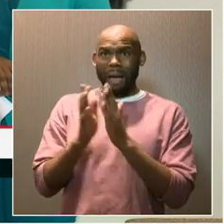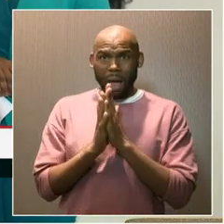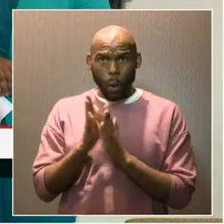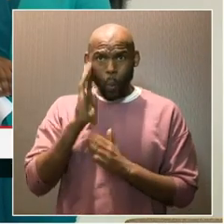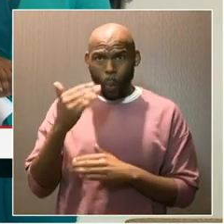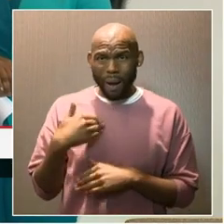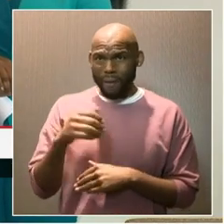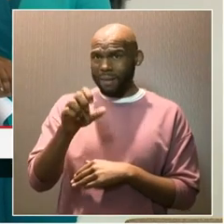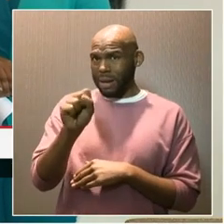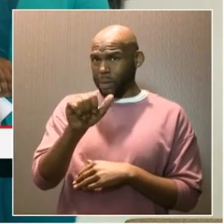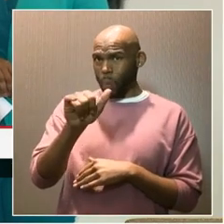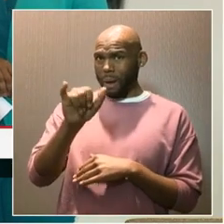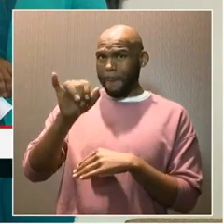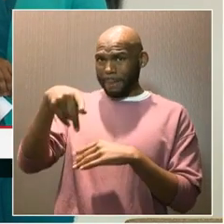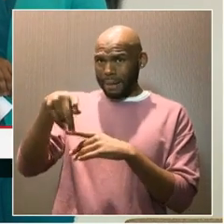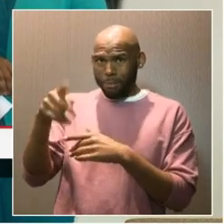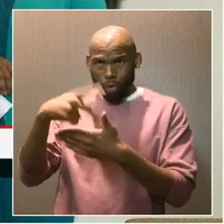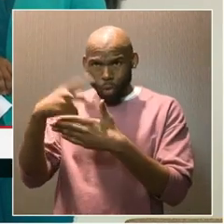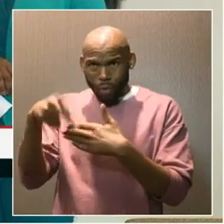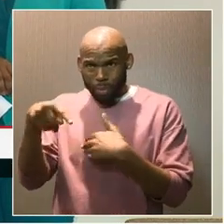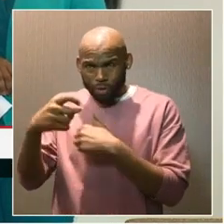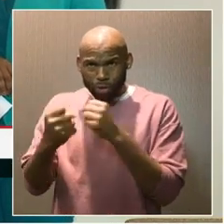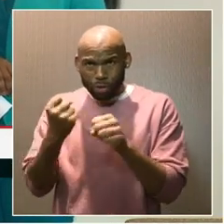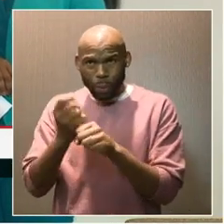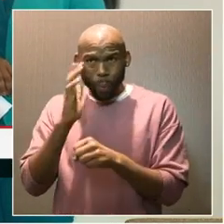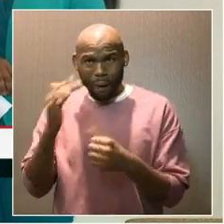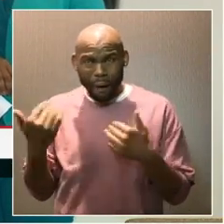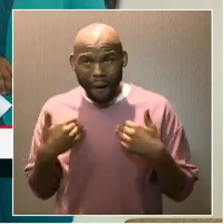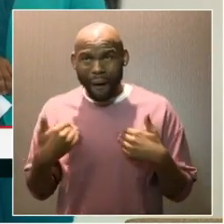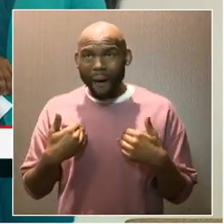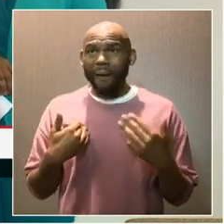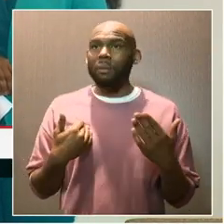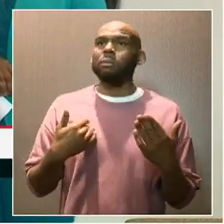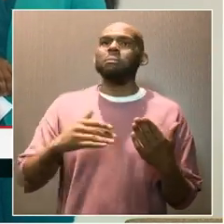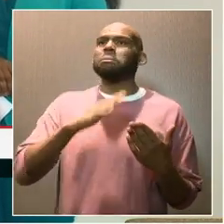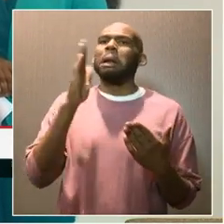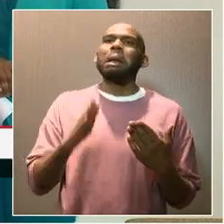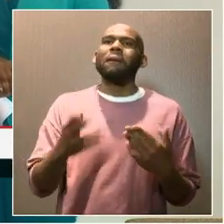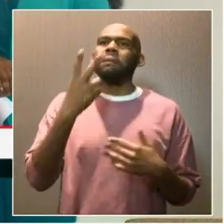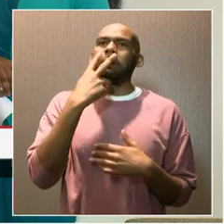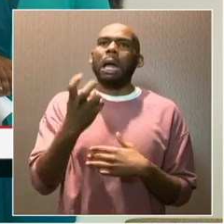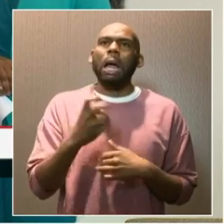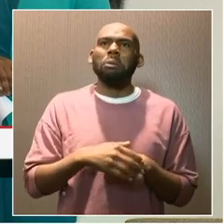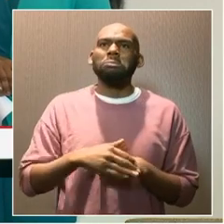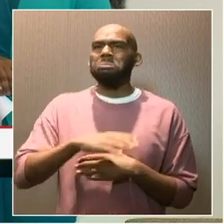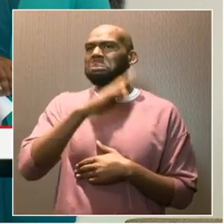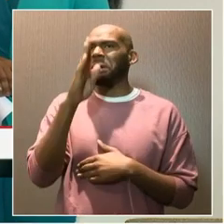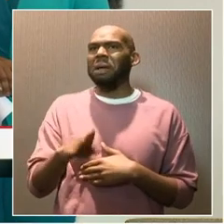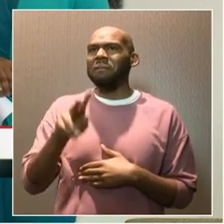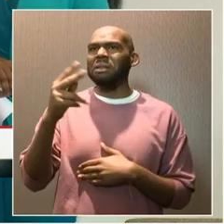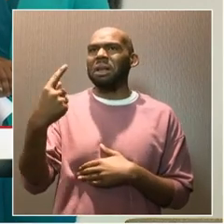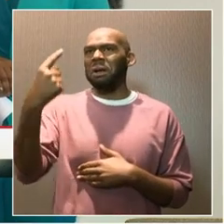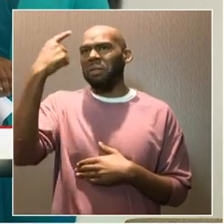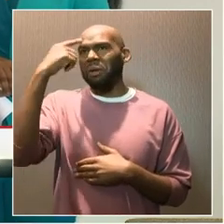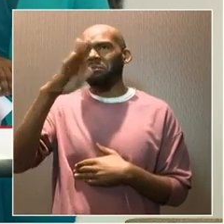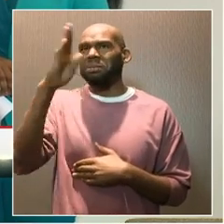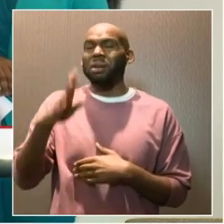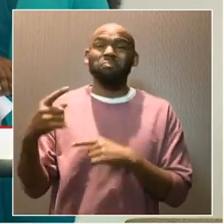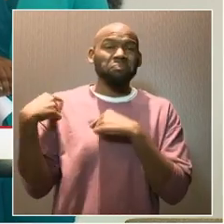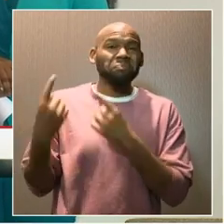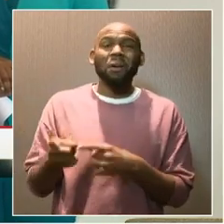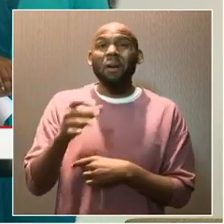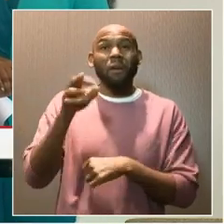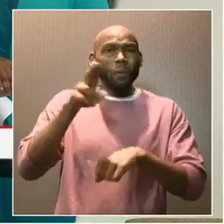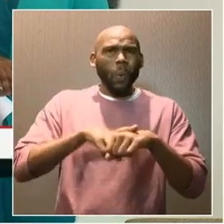SYEP? And I talked to Theany, and it was never a doubt, never a second thought. Of course, we were going to